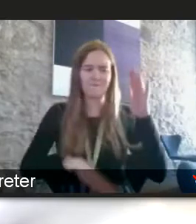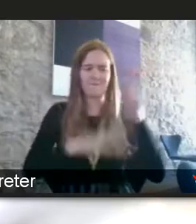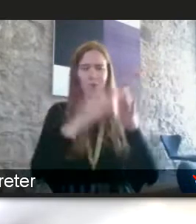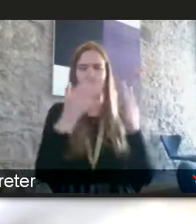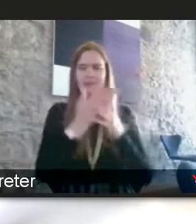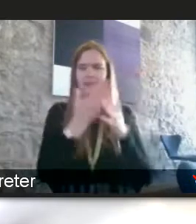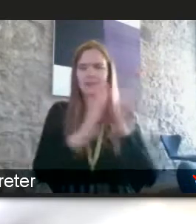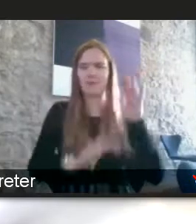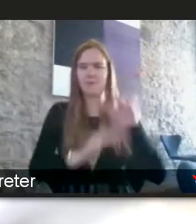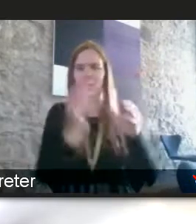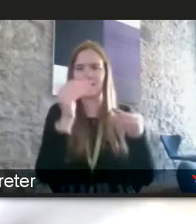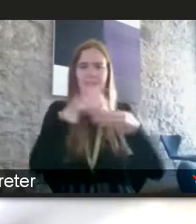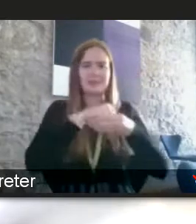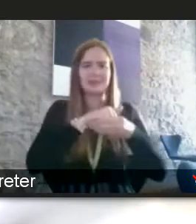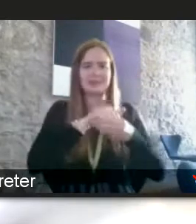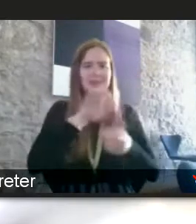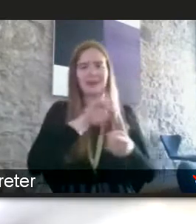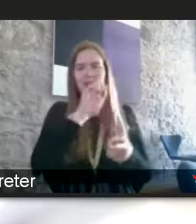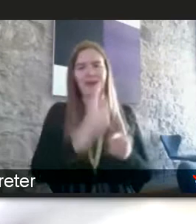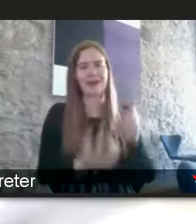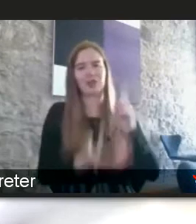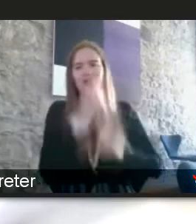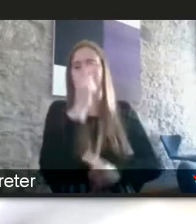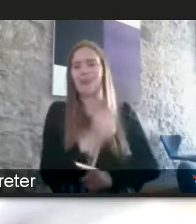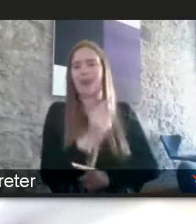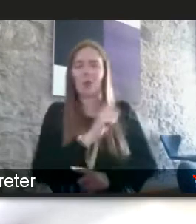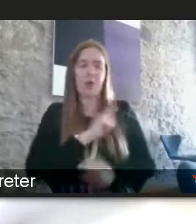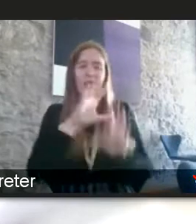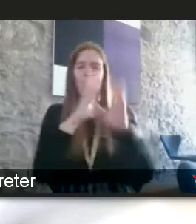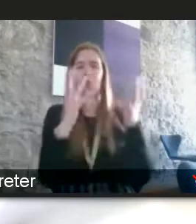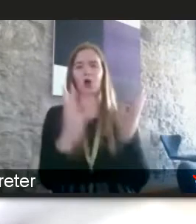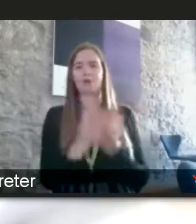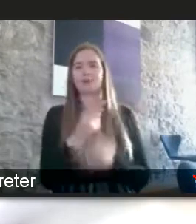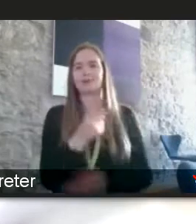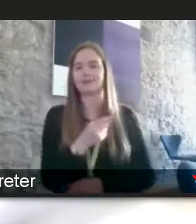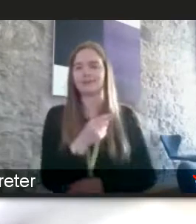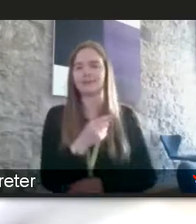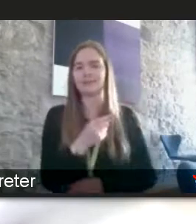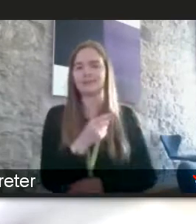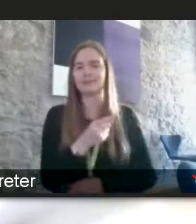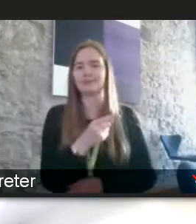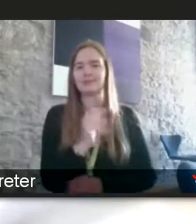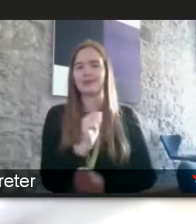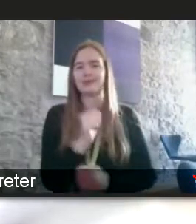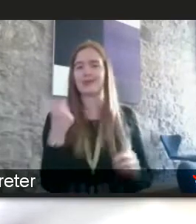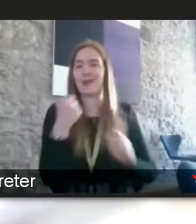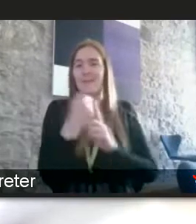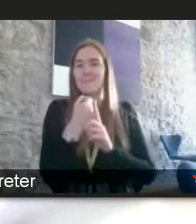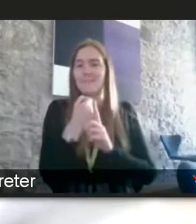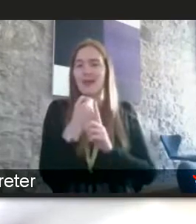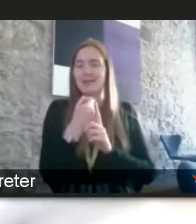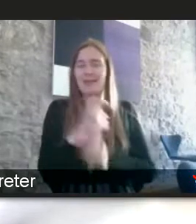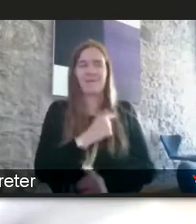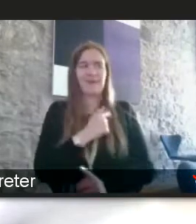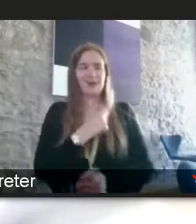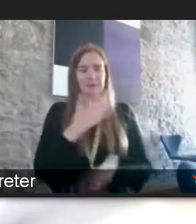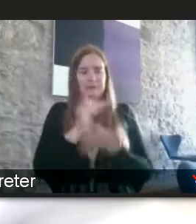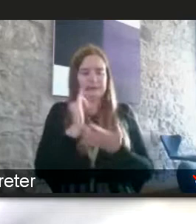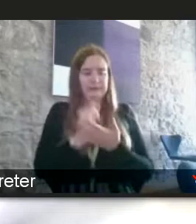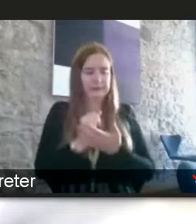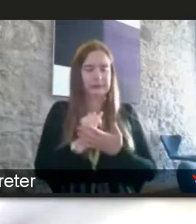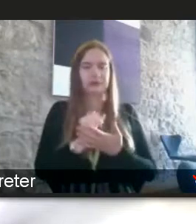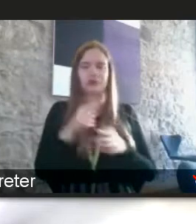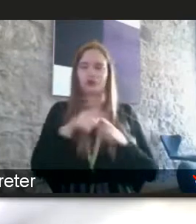we're not going to be able to do that because of the world we live in but that and that kind of impacts the fear of getting it wrong you know let's try and be